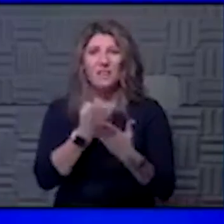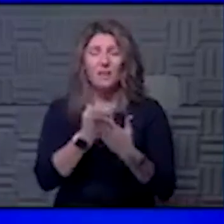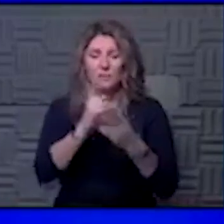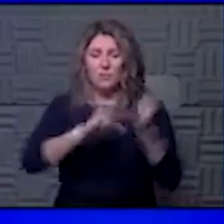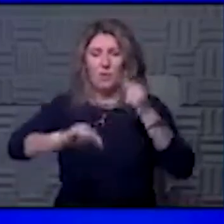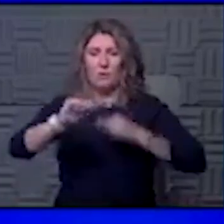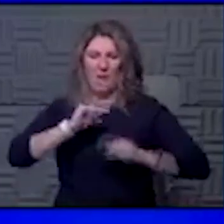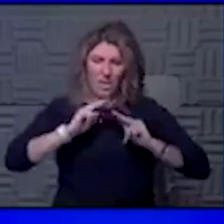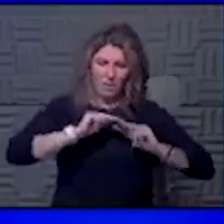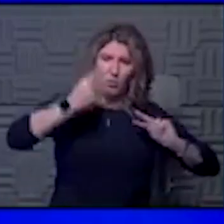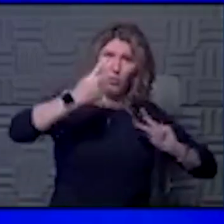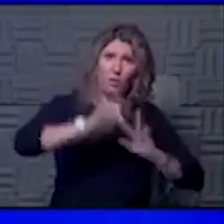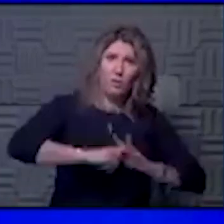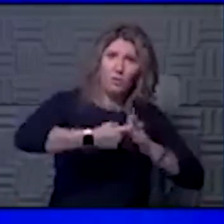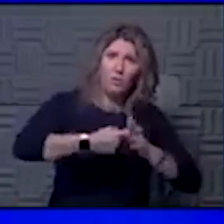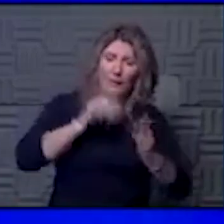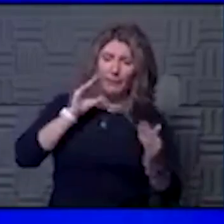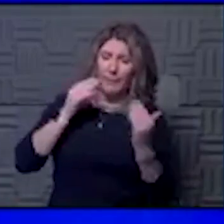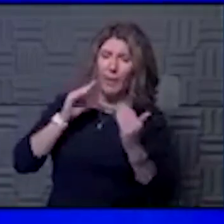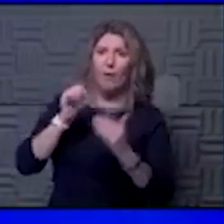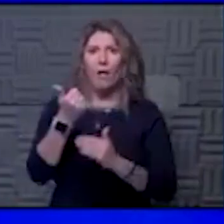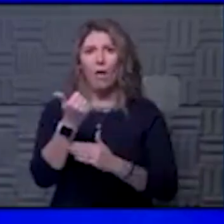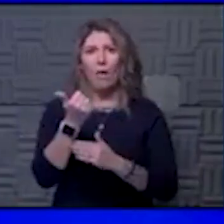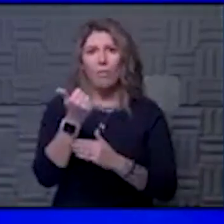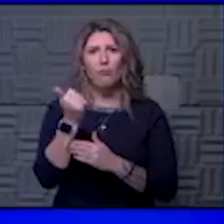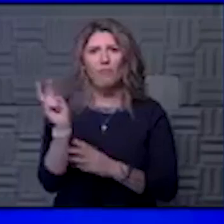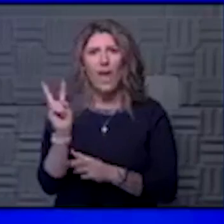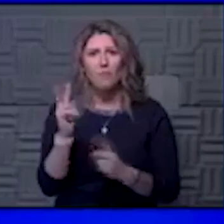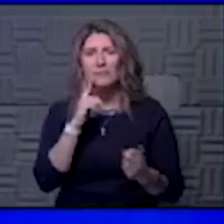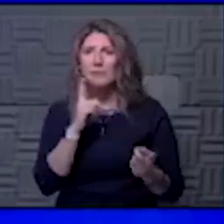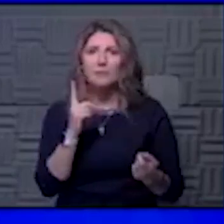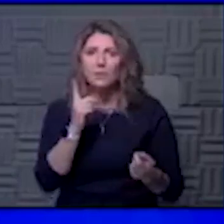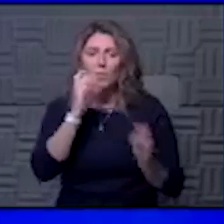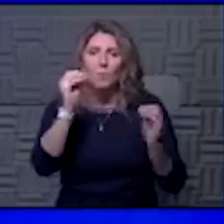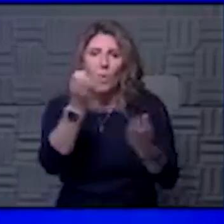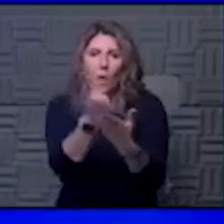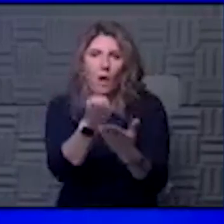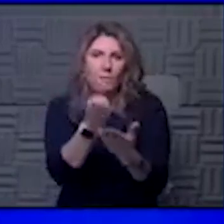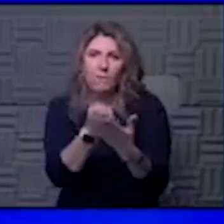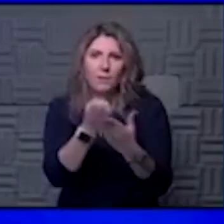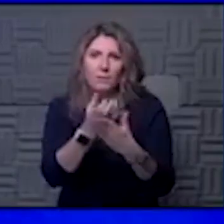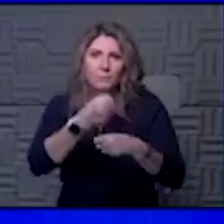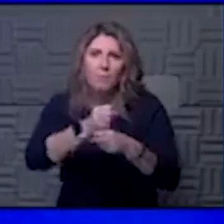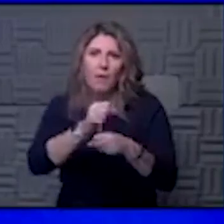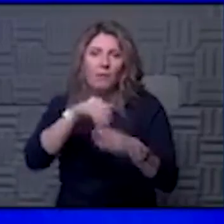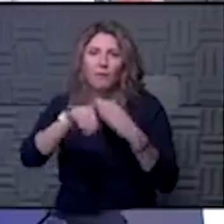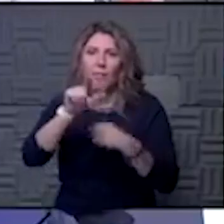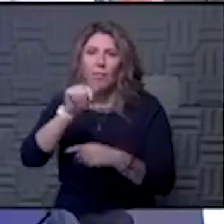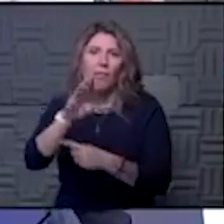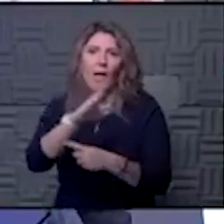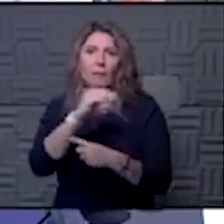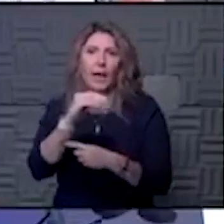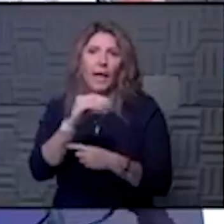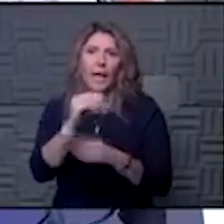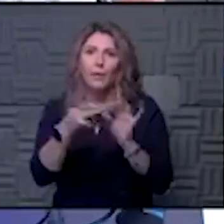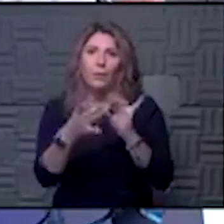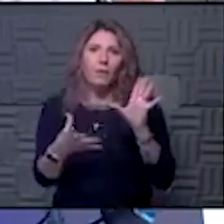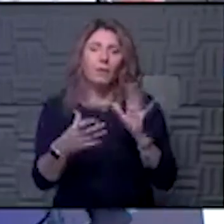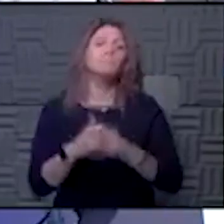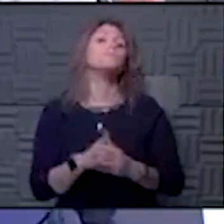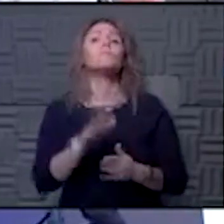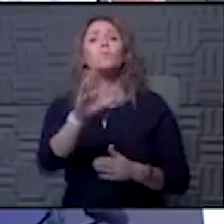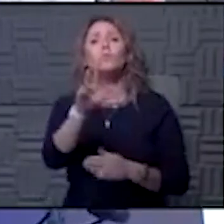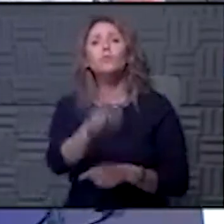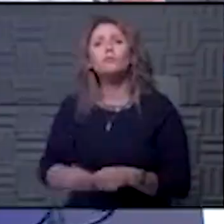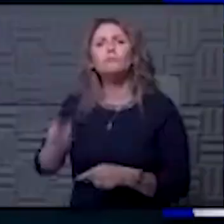comparing it to other viruses. So there's no evidence that it was created in a lab and released. Dr. Ojo, in your travels around the world,